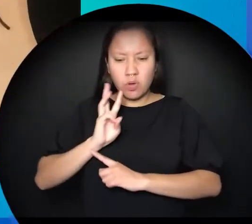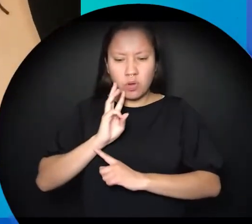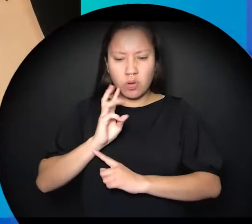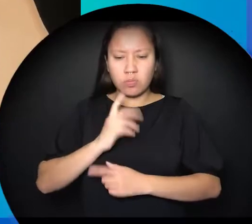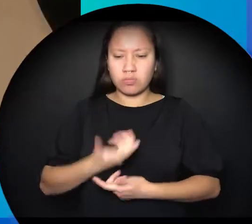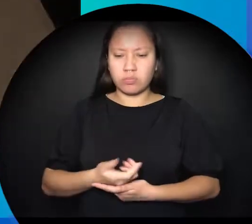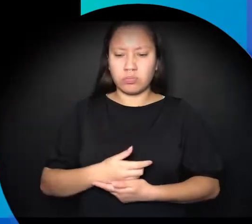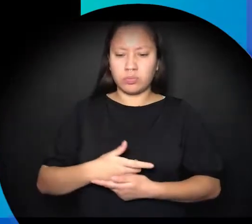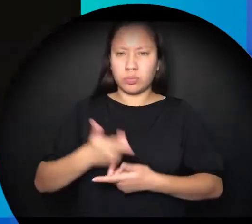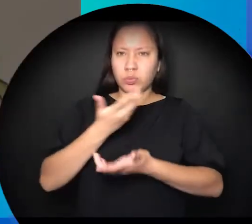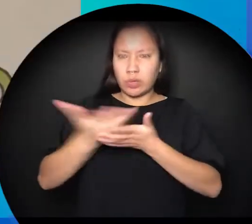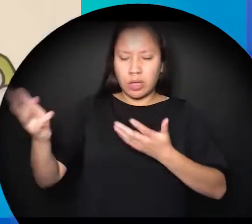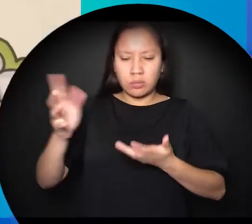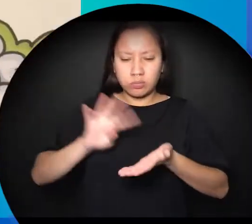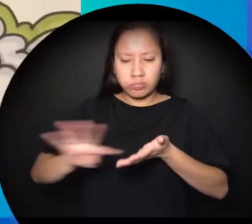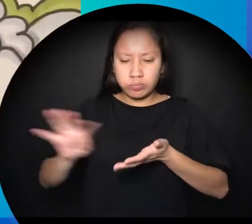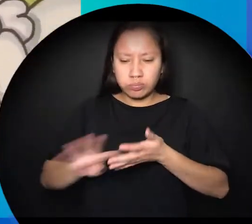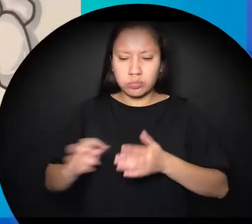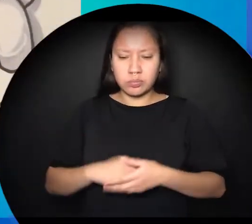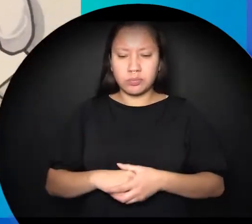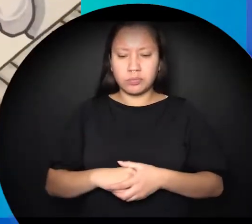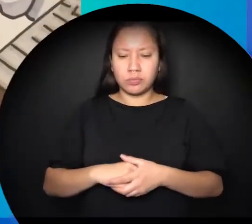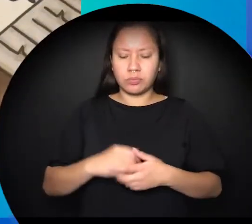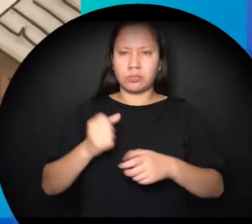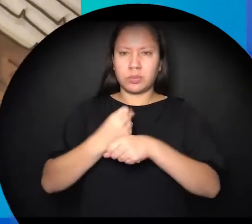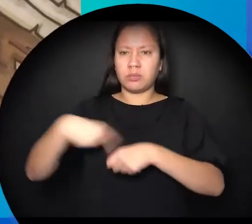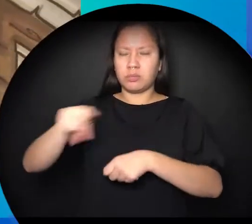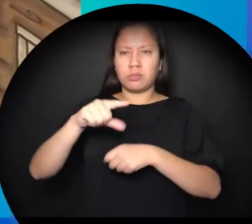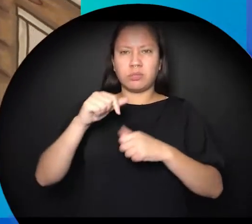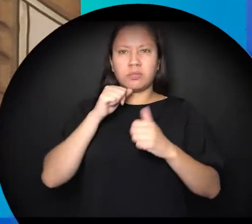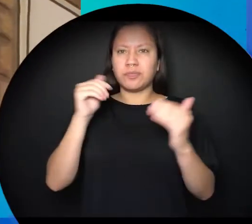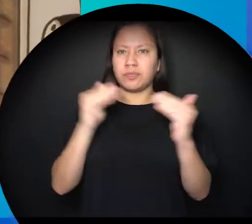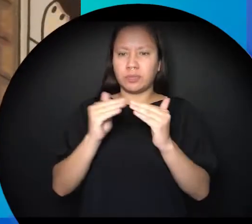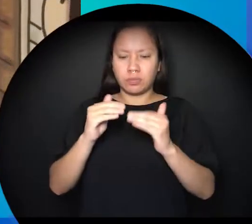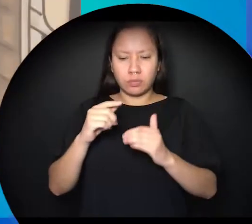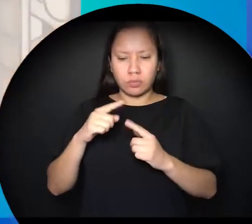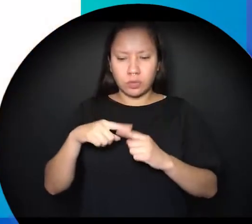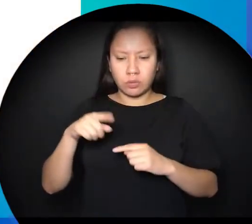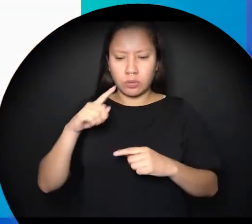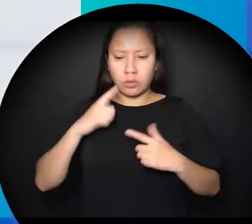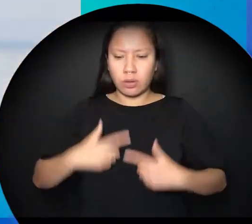calm or wild